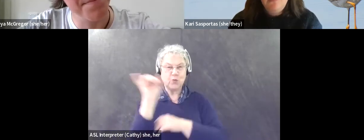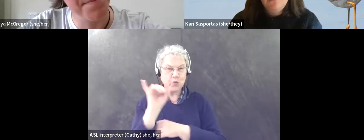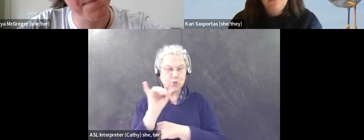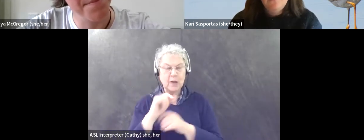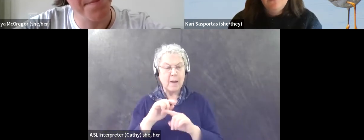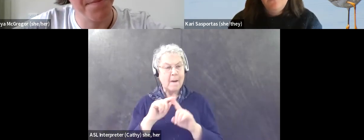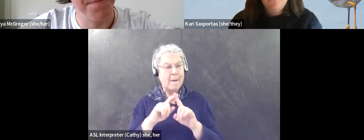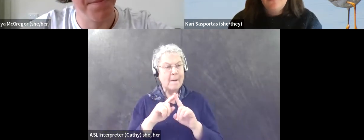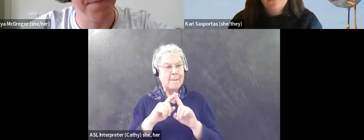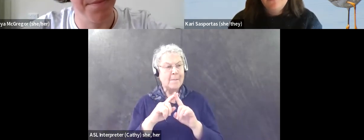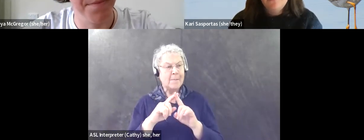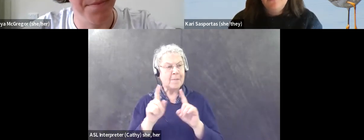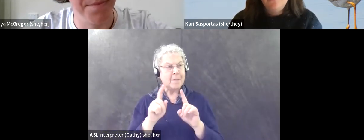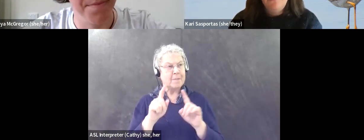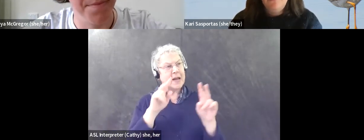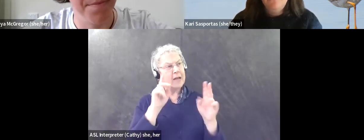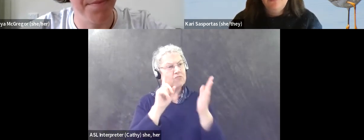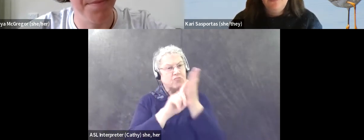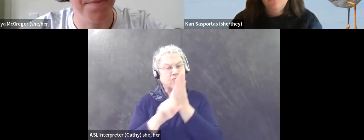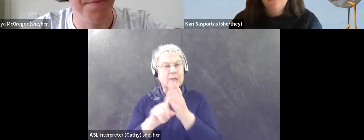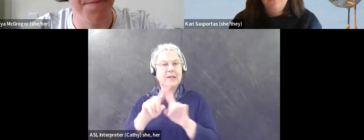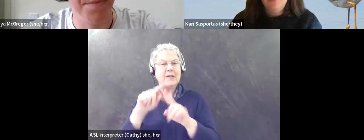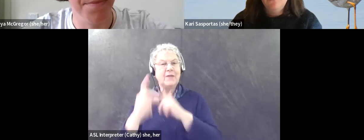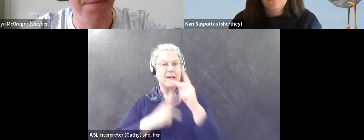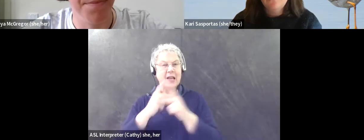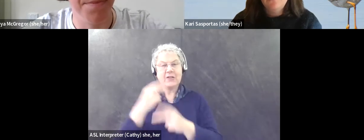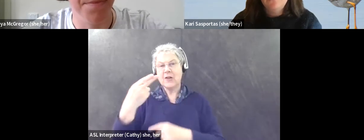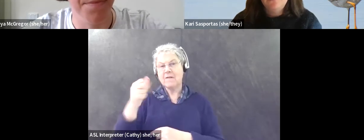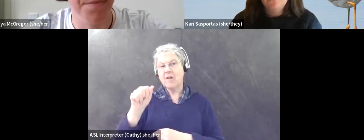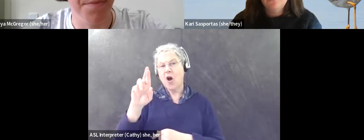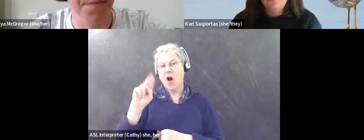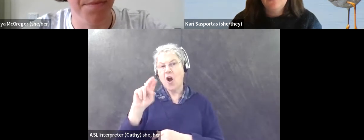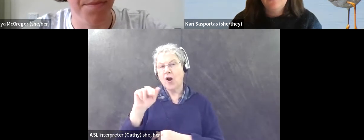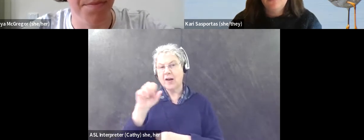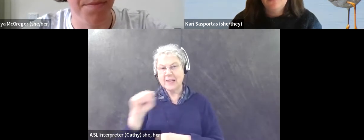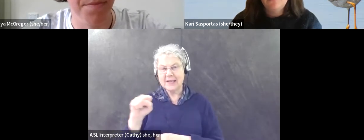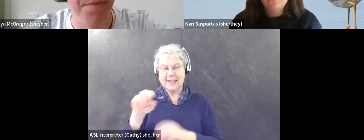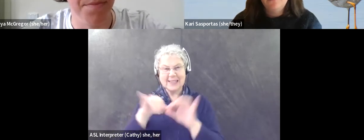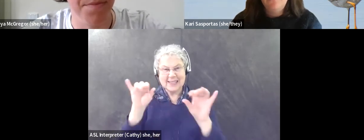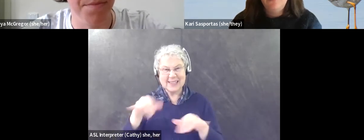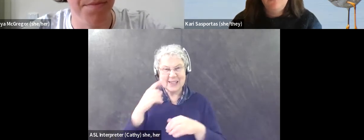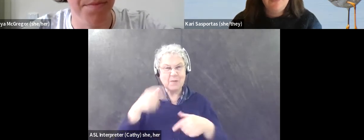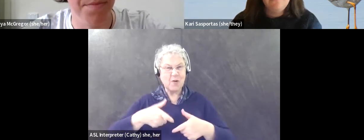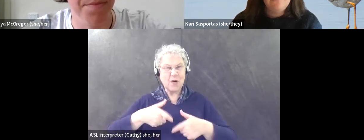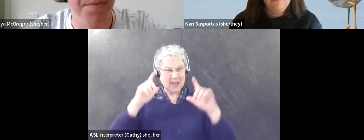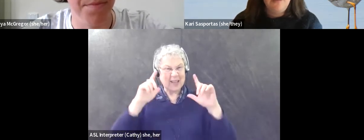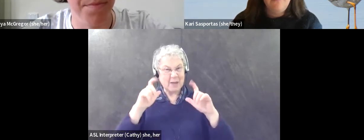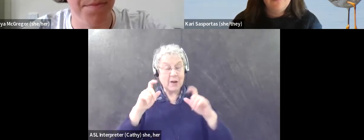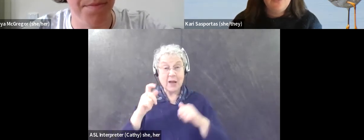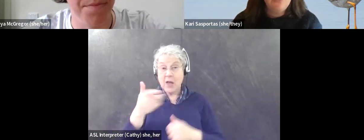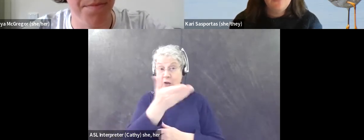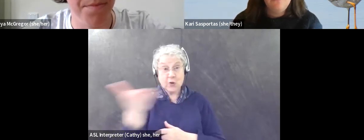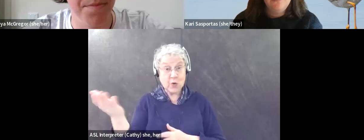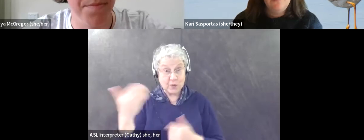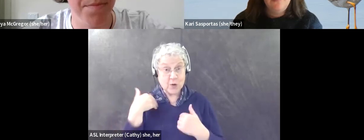looking into other types of harness systems, I think for the camera that might work. So it's, it's really a work in progress. If anyone has, um,